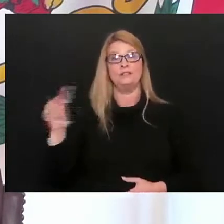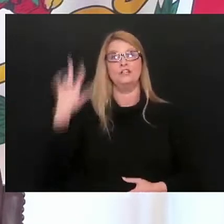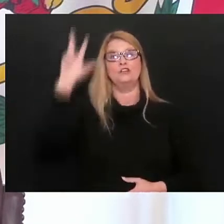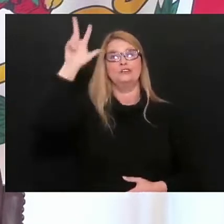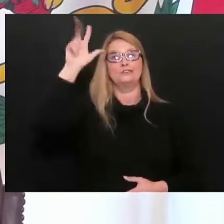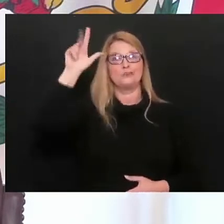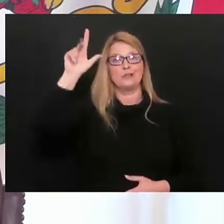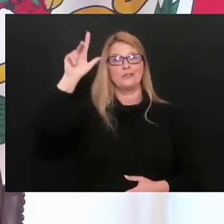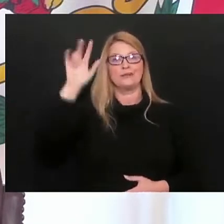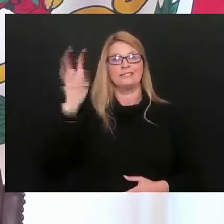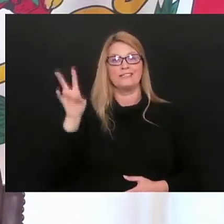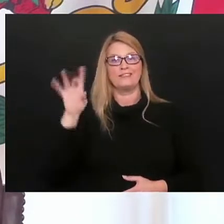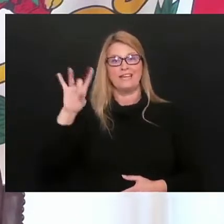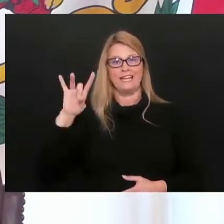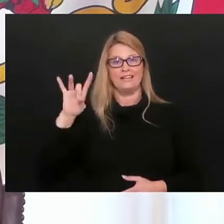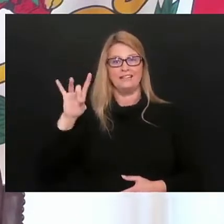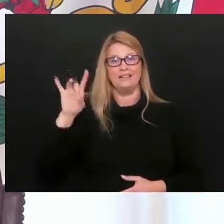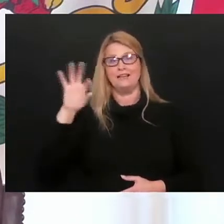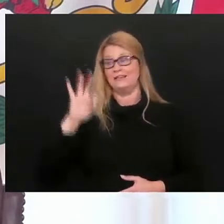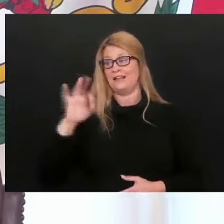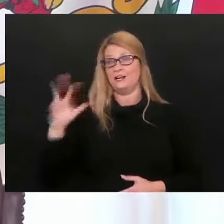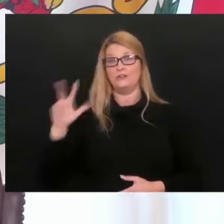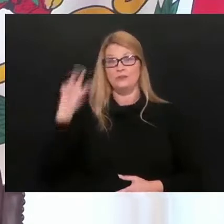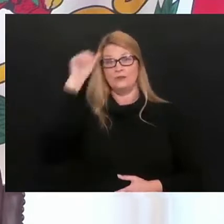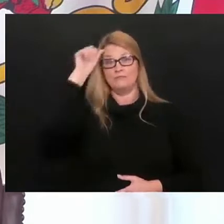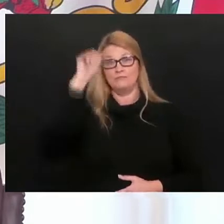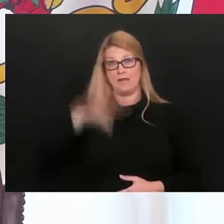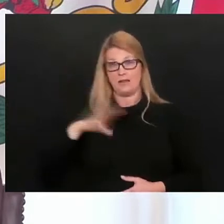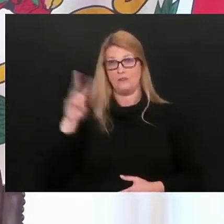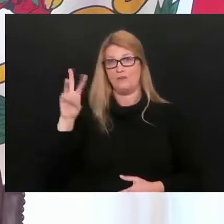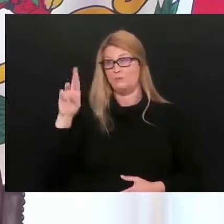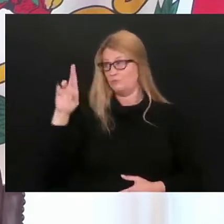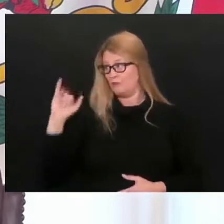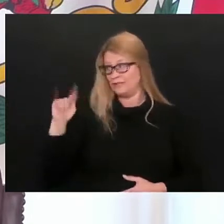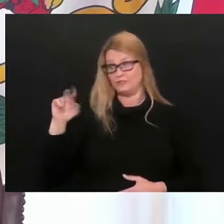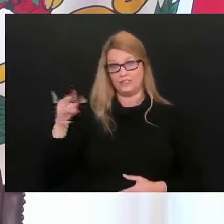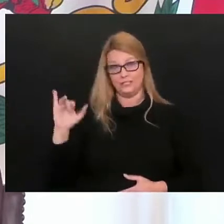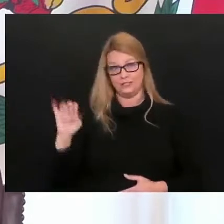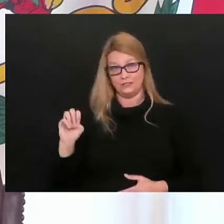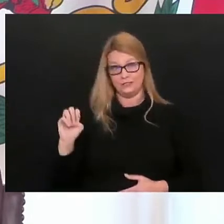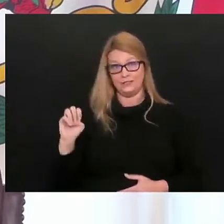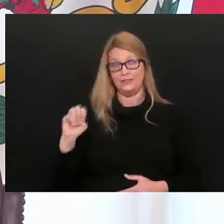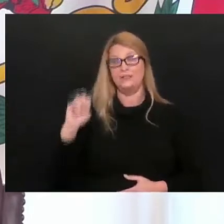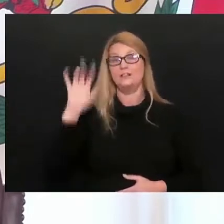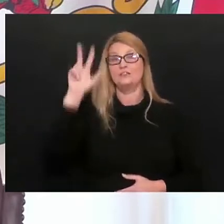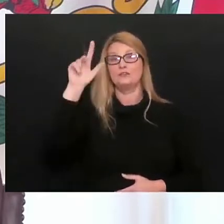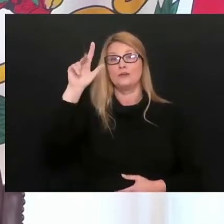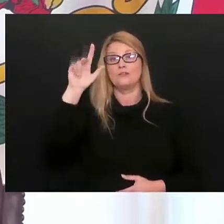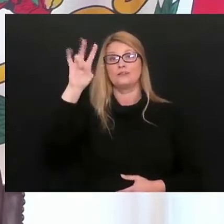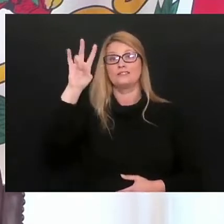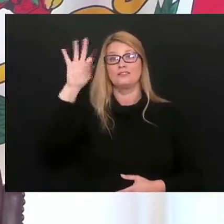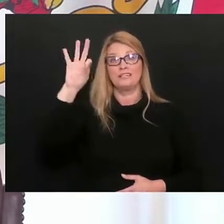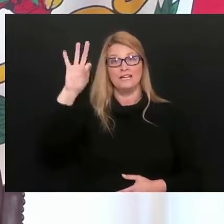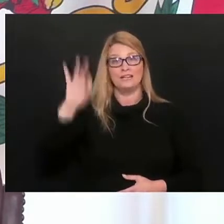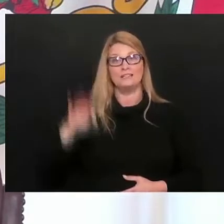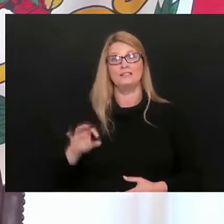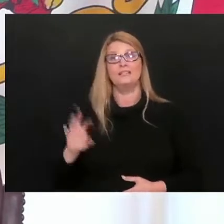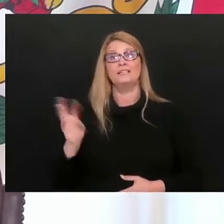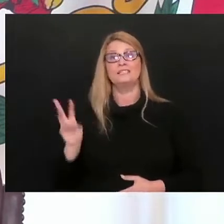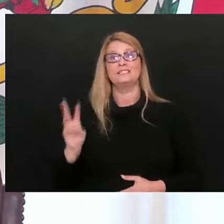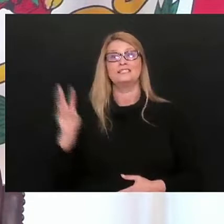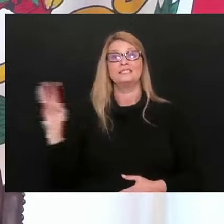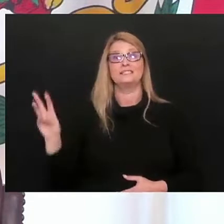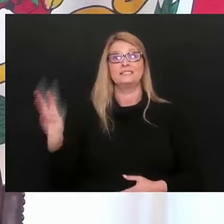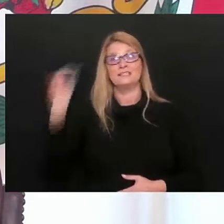2,378th death, a 93-year-old male from Ritchie County. Our 2,379th death, a 66